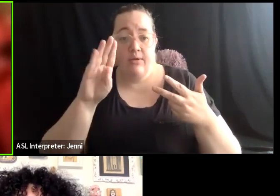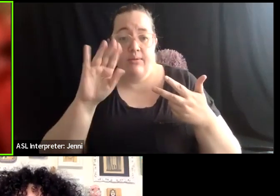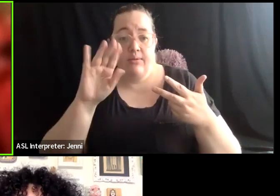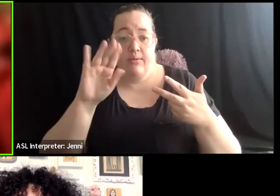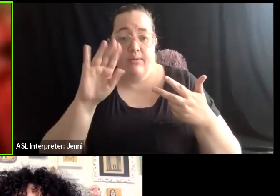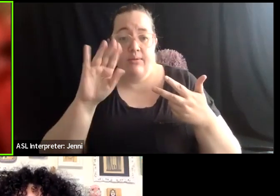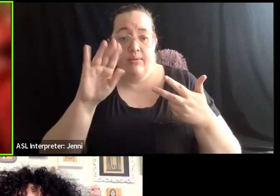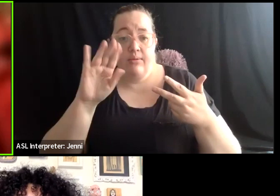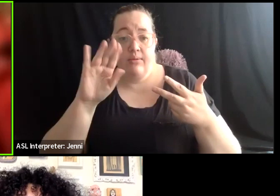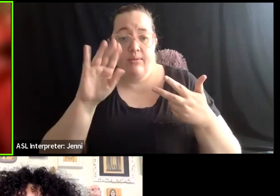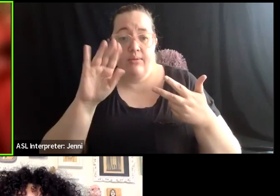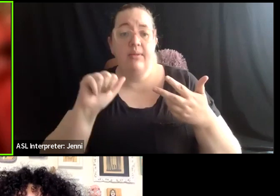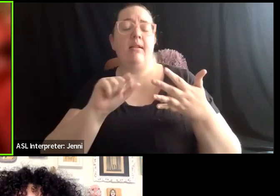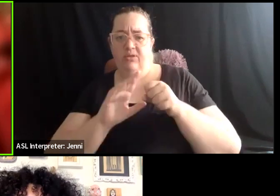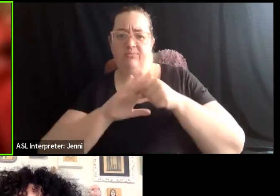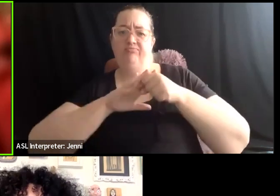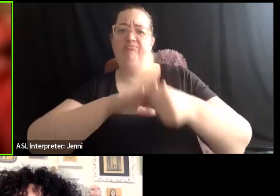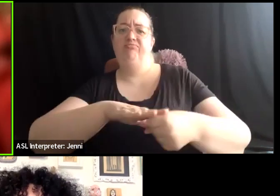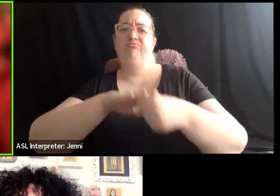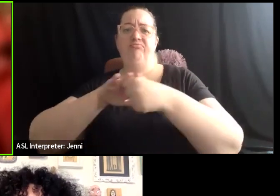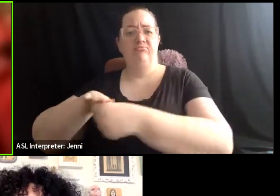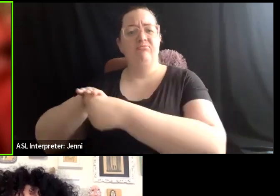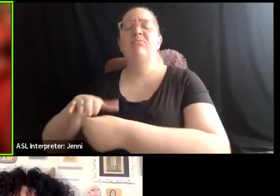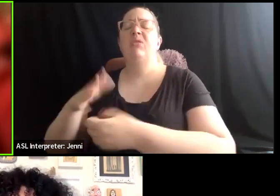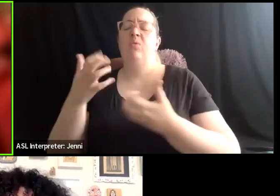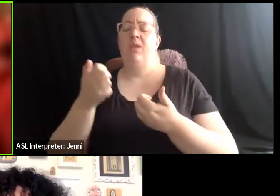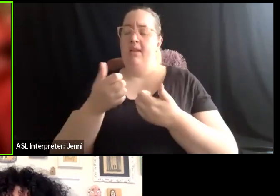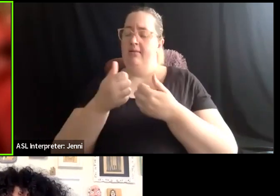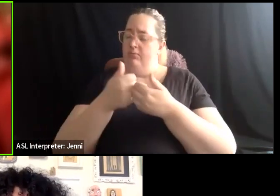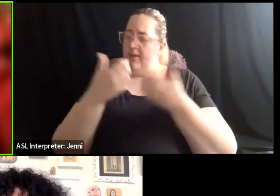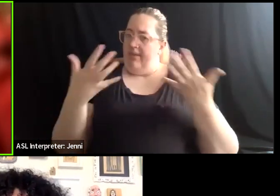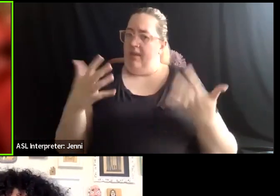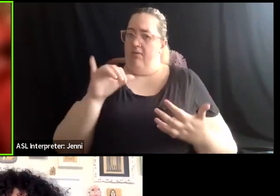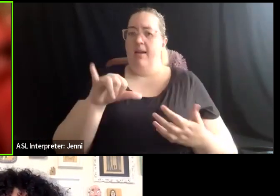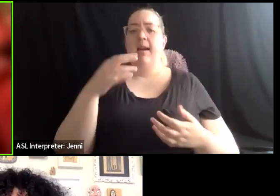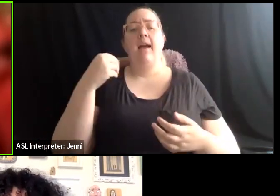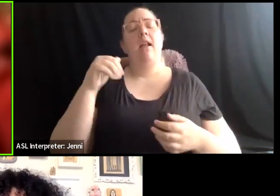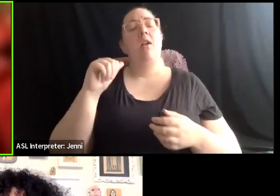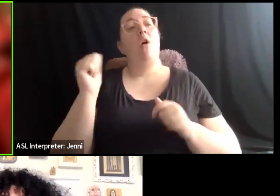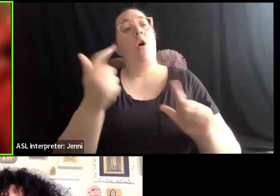also